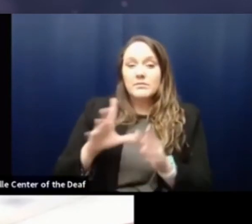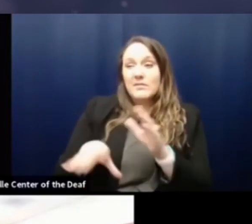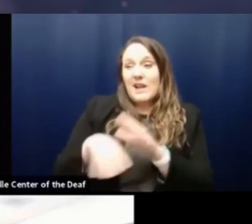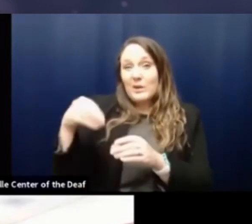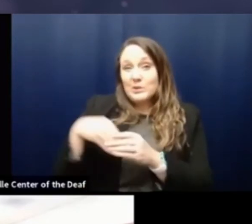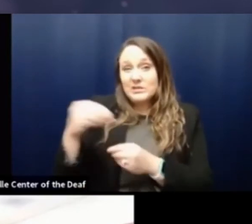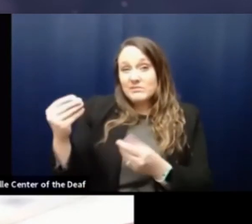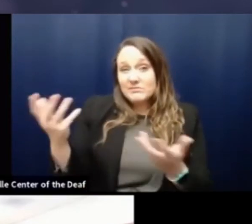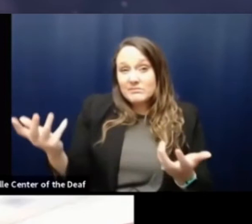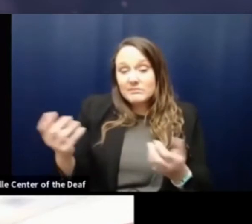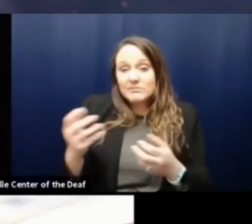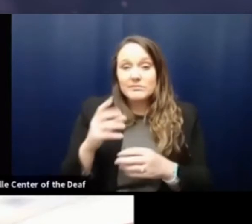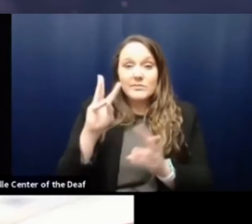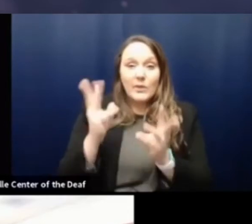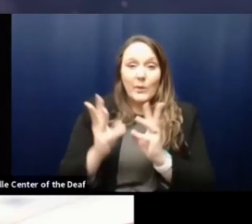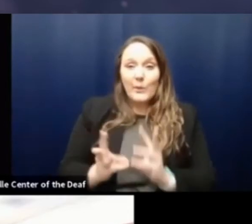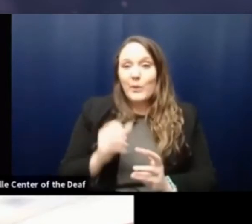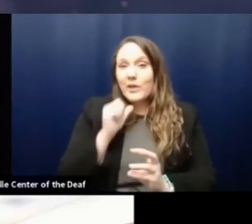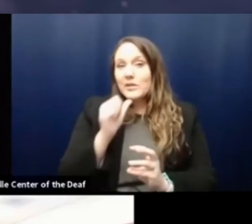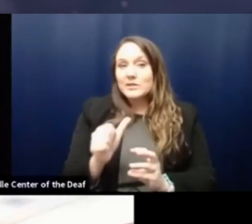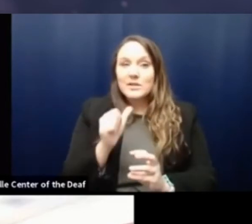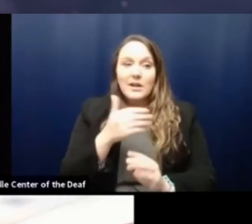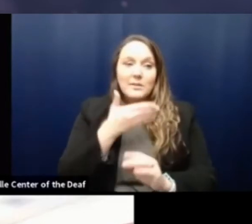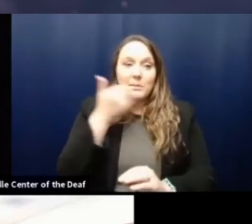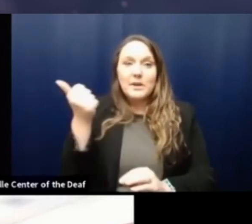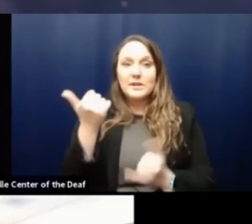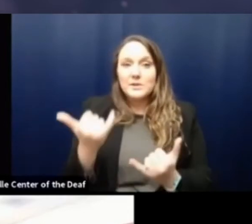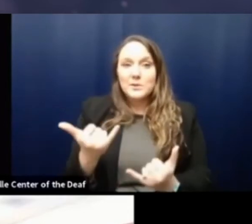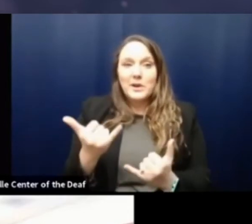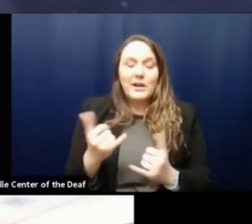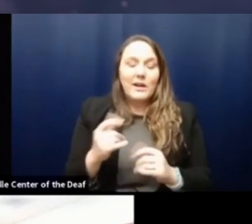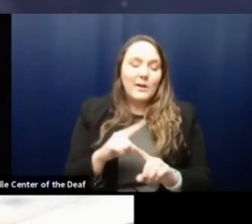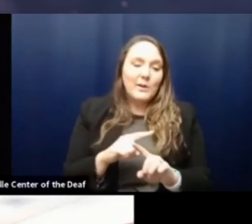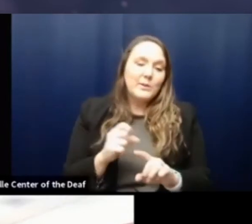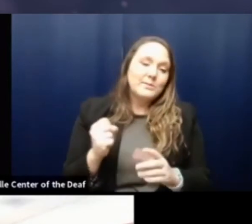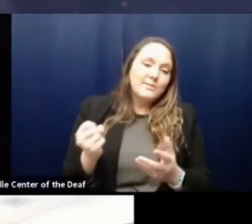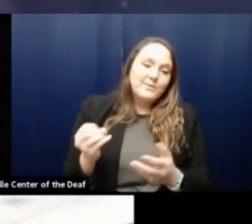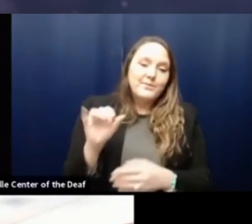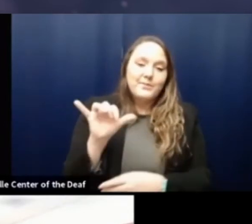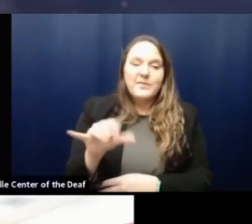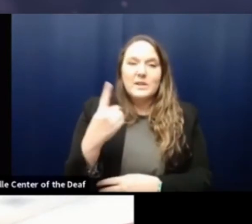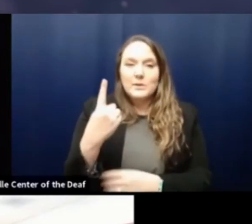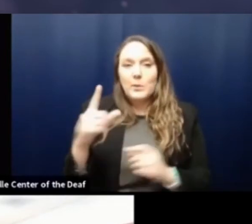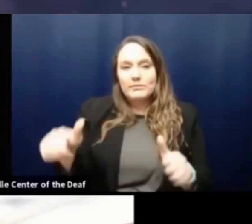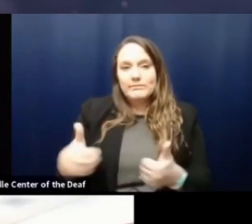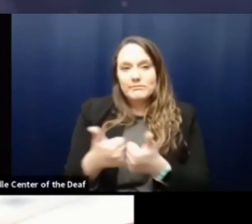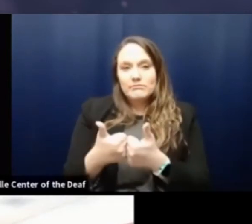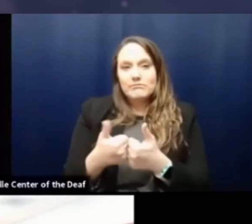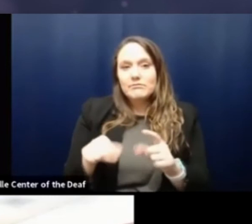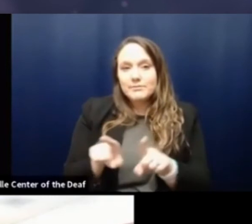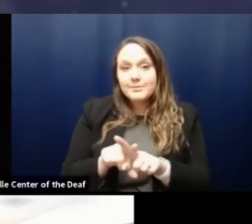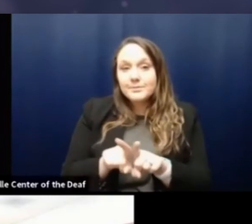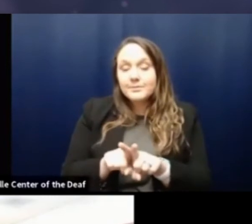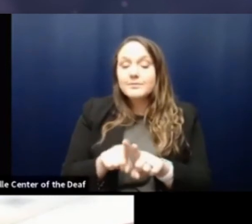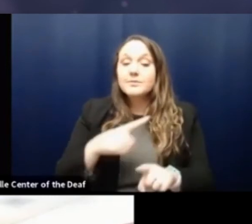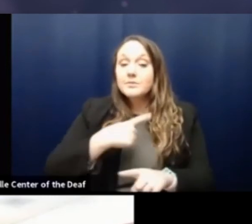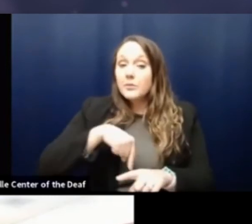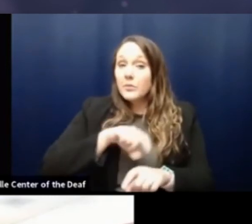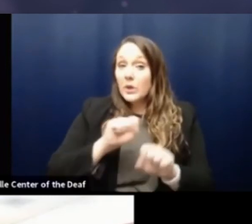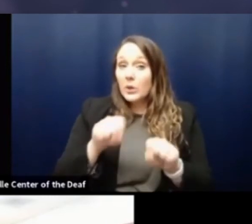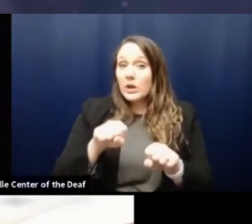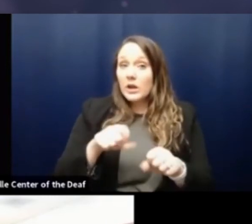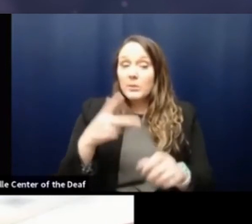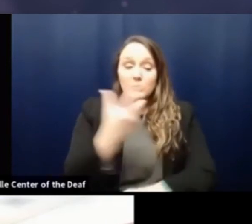um, and the weather is not really conducive to being outside right now. So the, the, that's one of the challenges as well. Um, we're able to